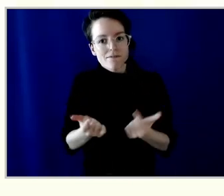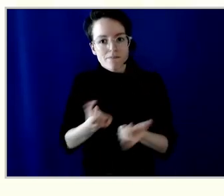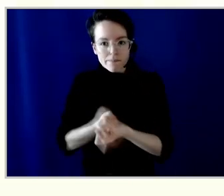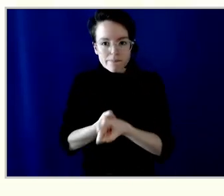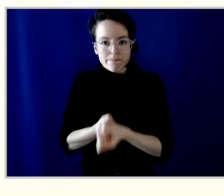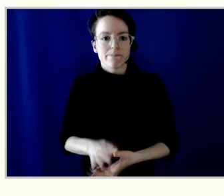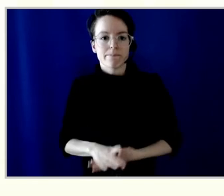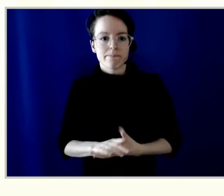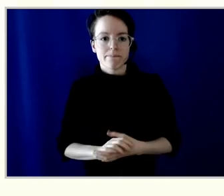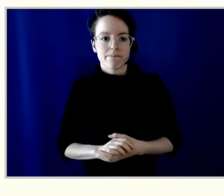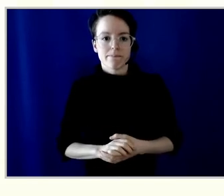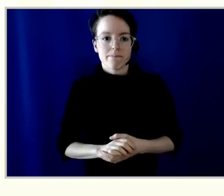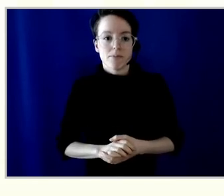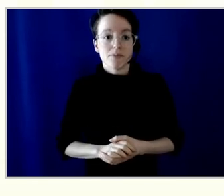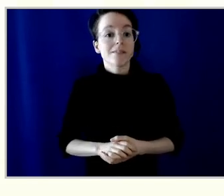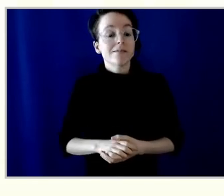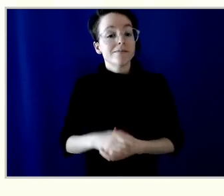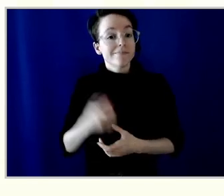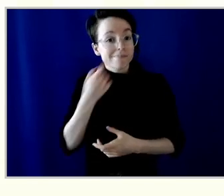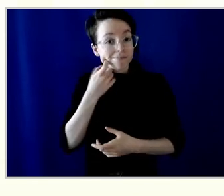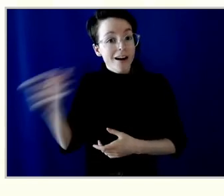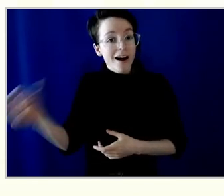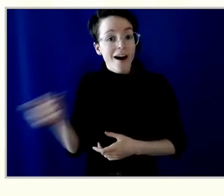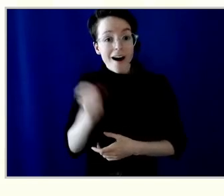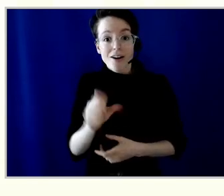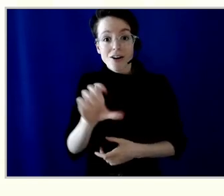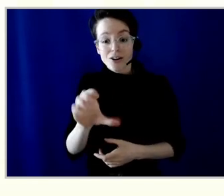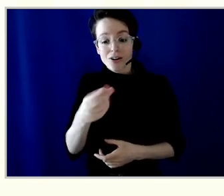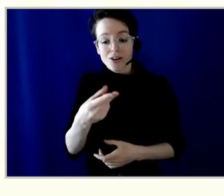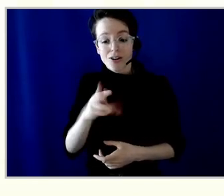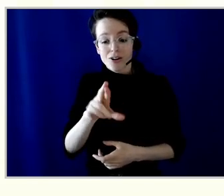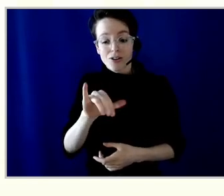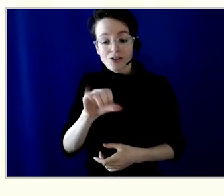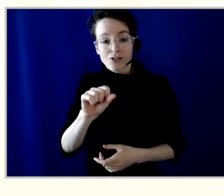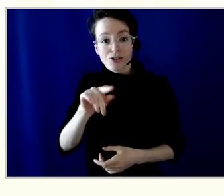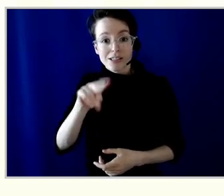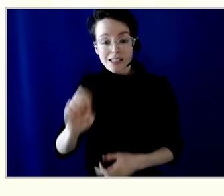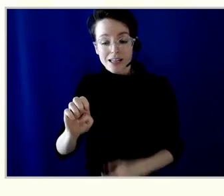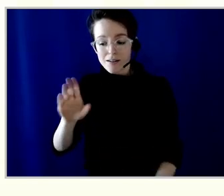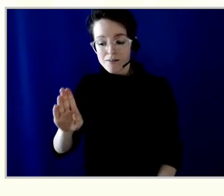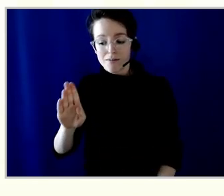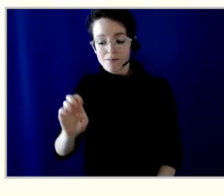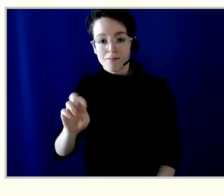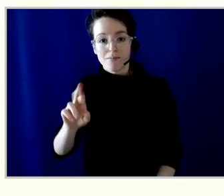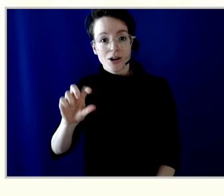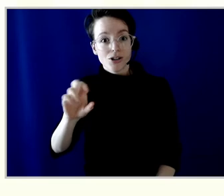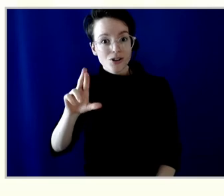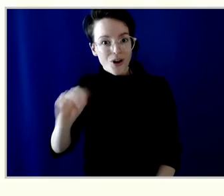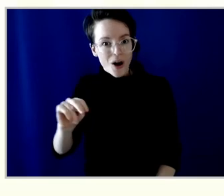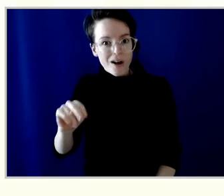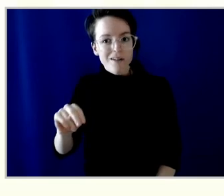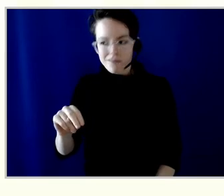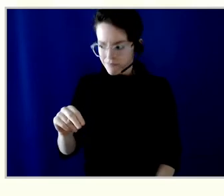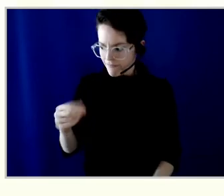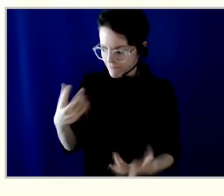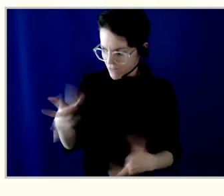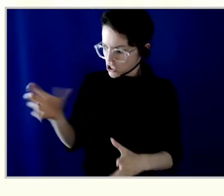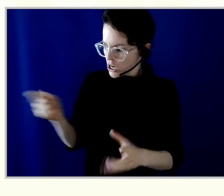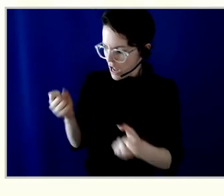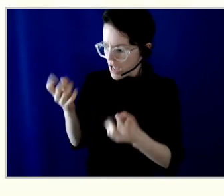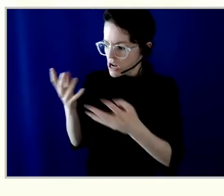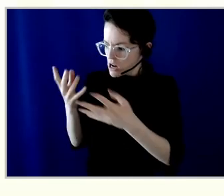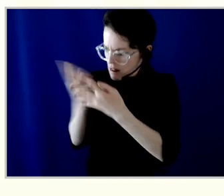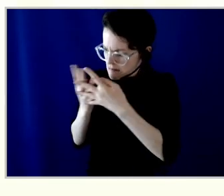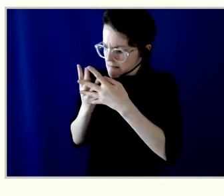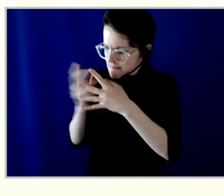we appointed Christine Bergeron as our permanent president and CEO. Christine has been instrumental in leading our work while navigating